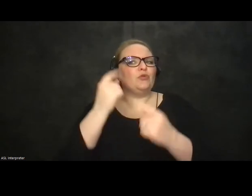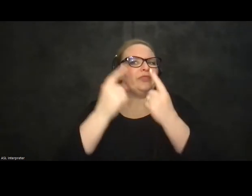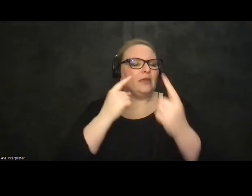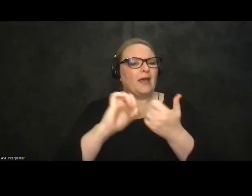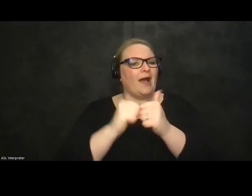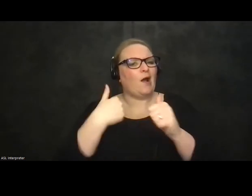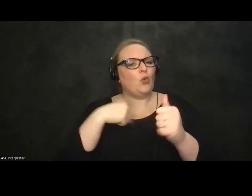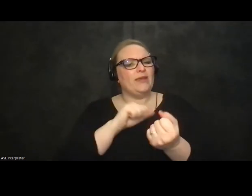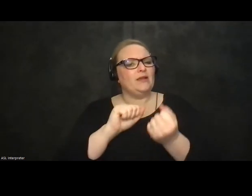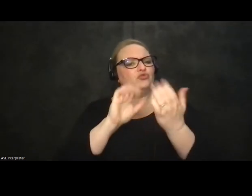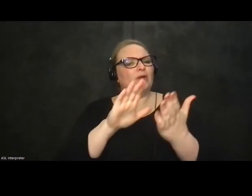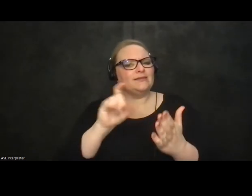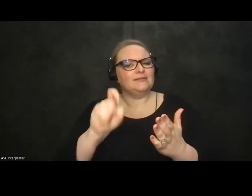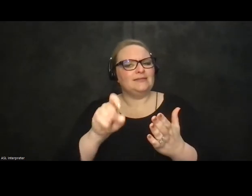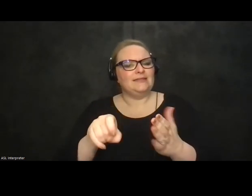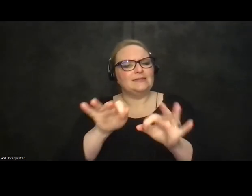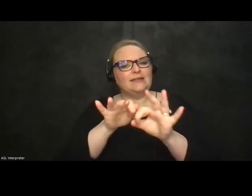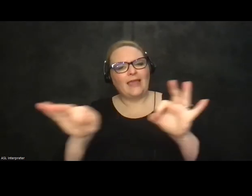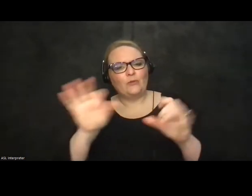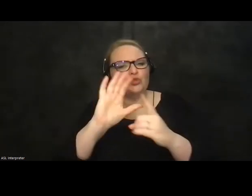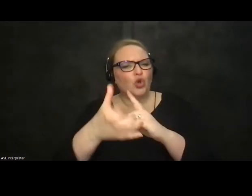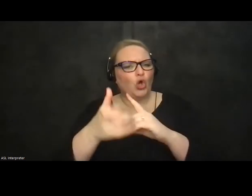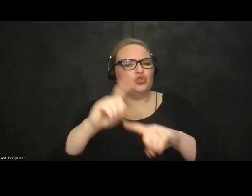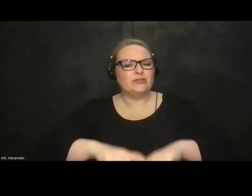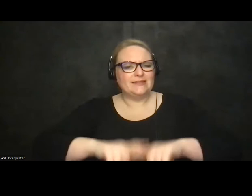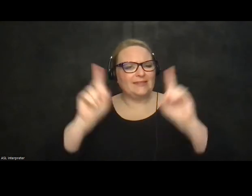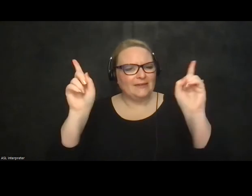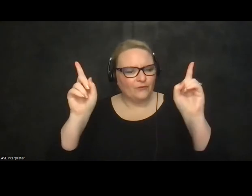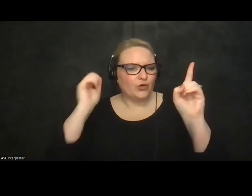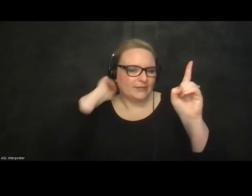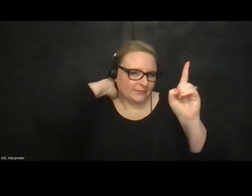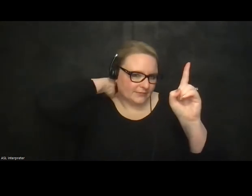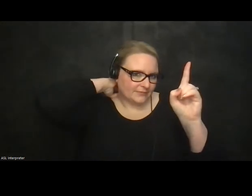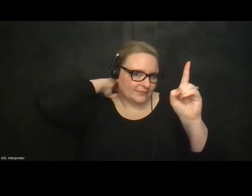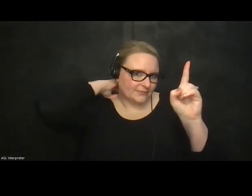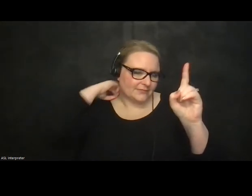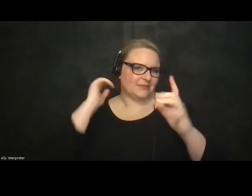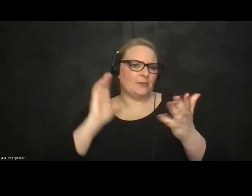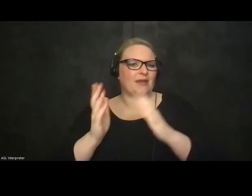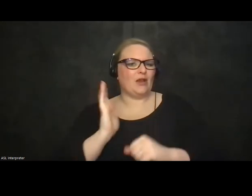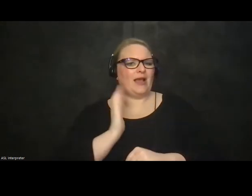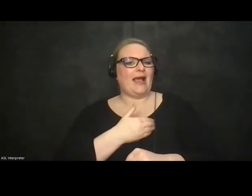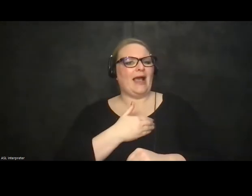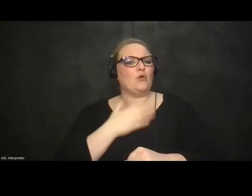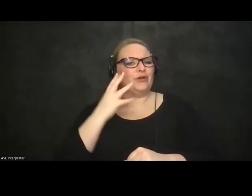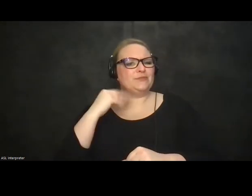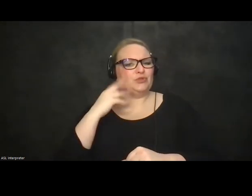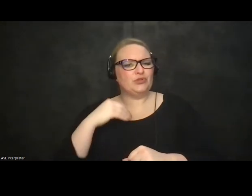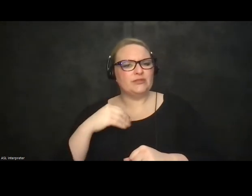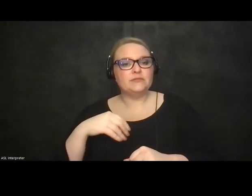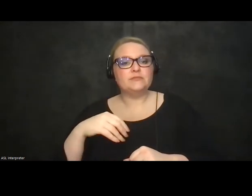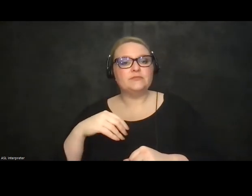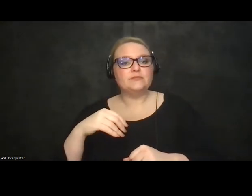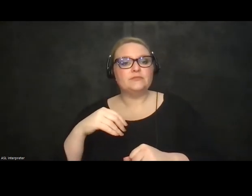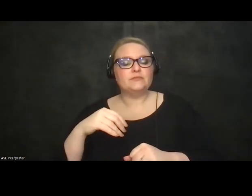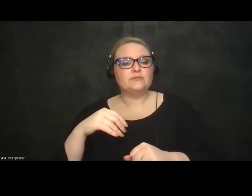needs uh where language and culture is very different perhaps to uh our own personal experience um but let's just